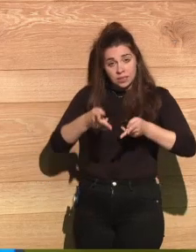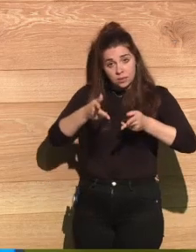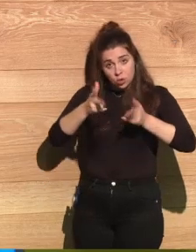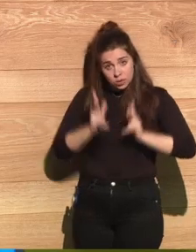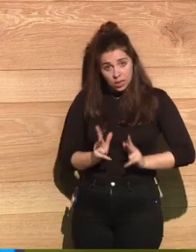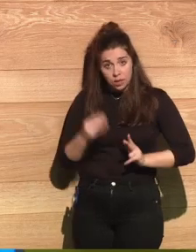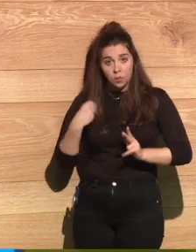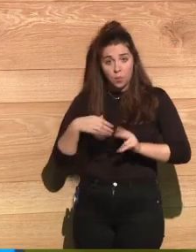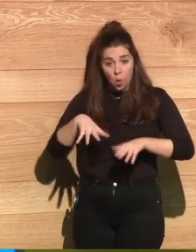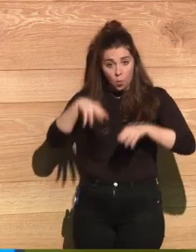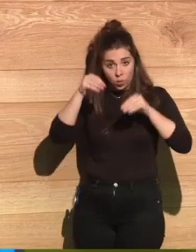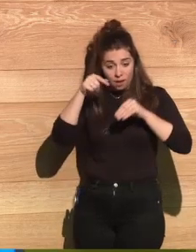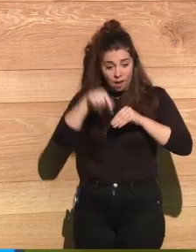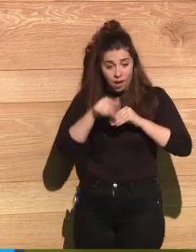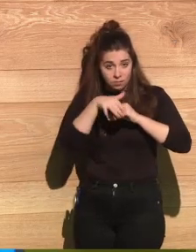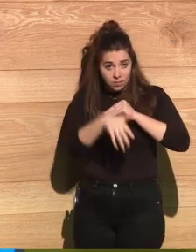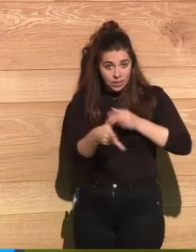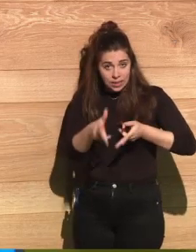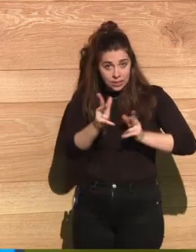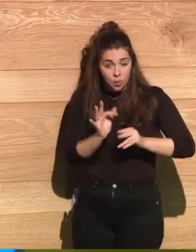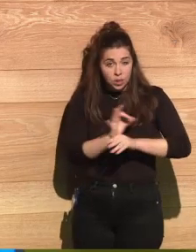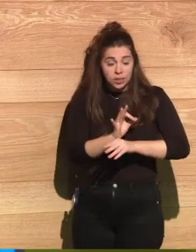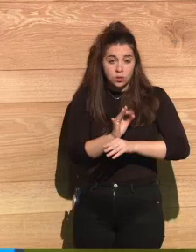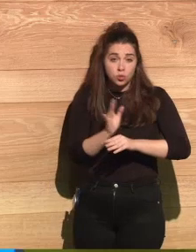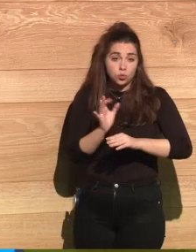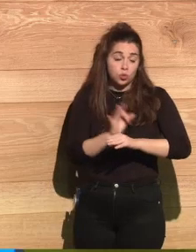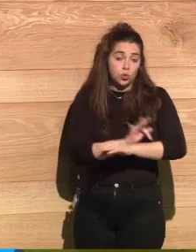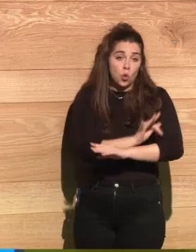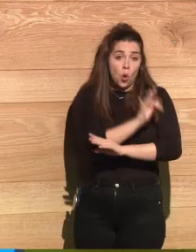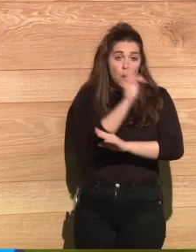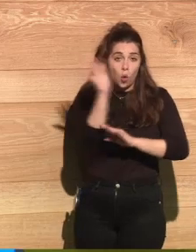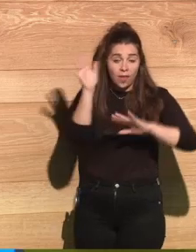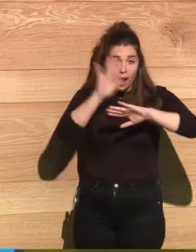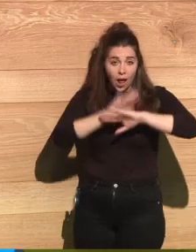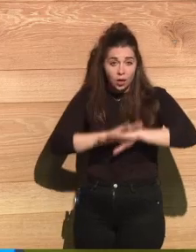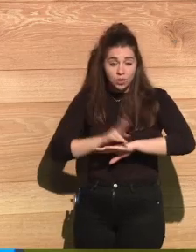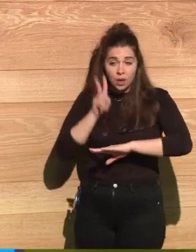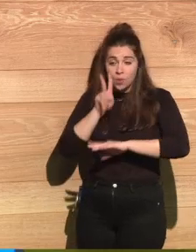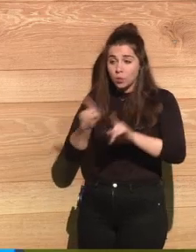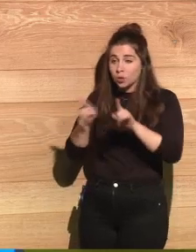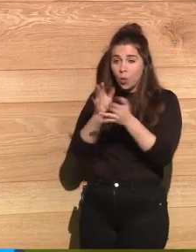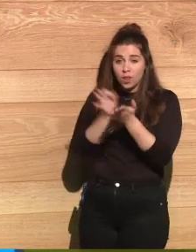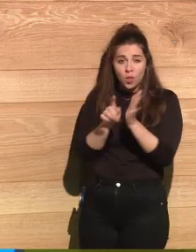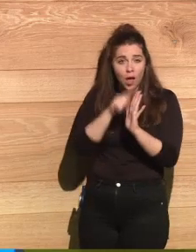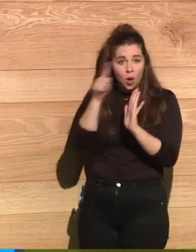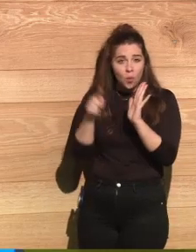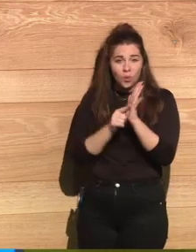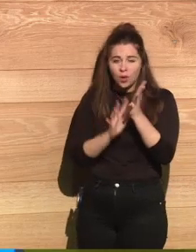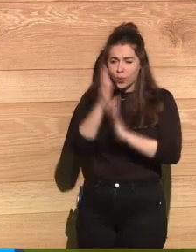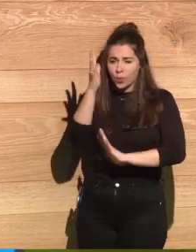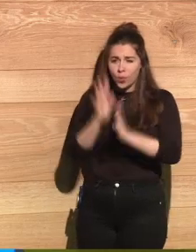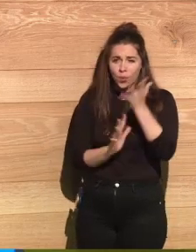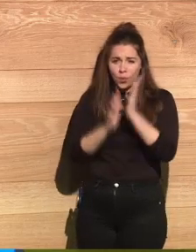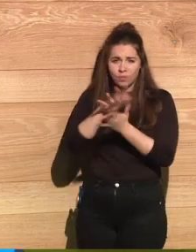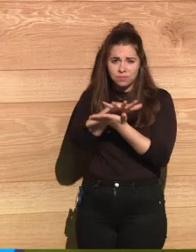we watched the entire city burn. killing, stunned and